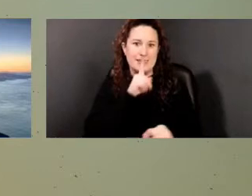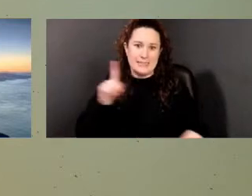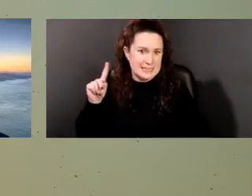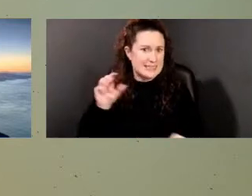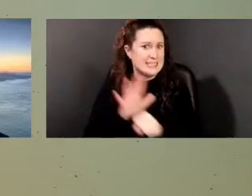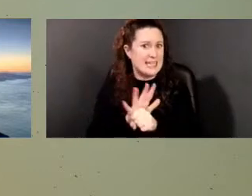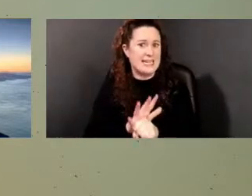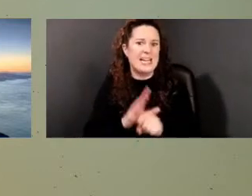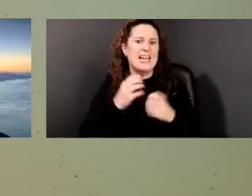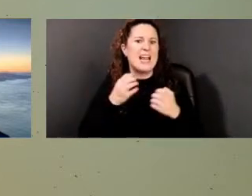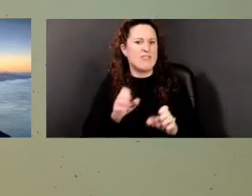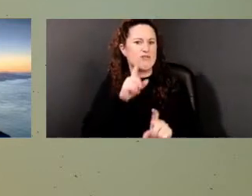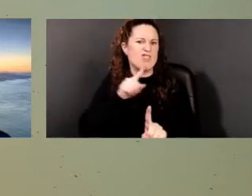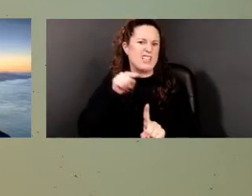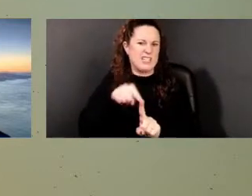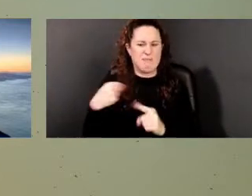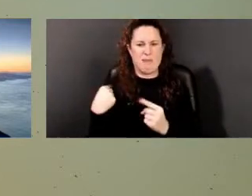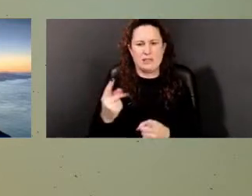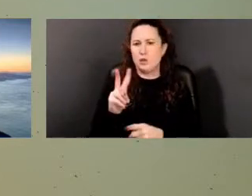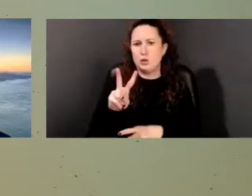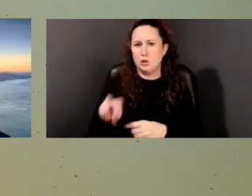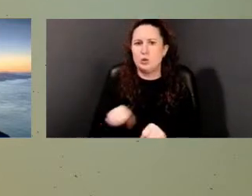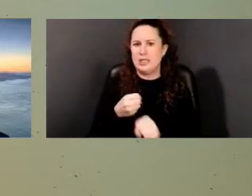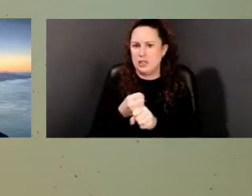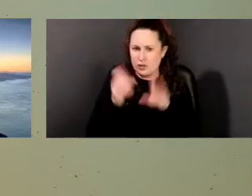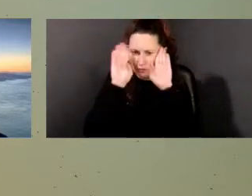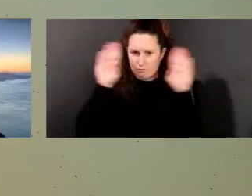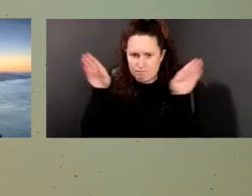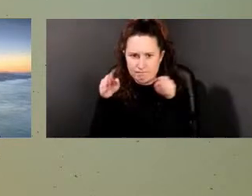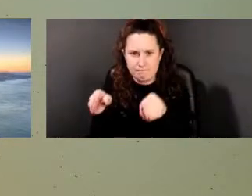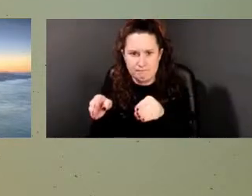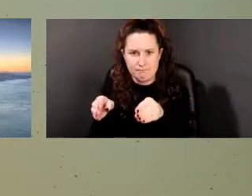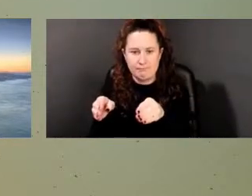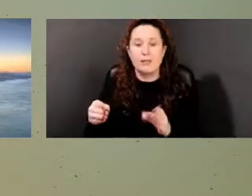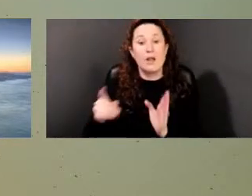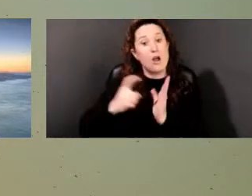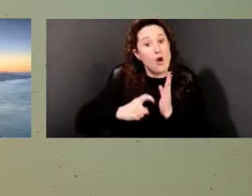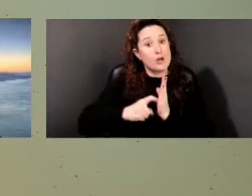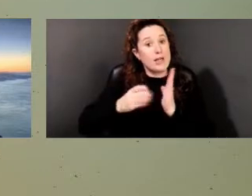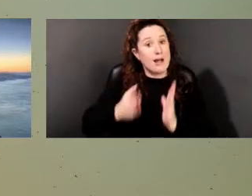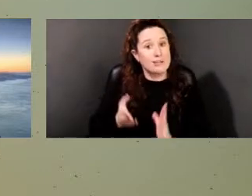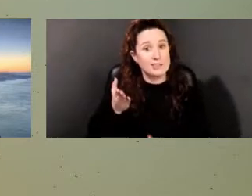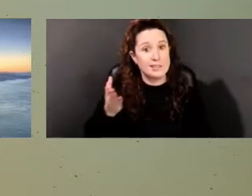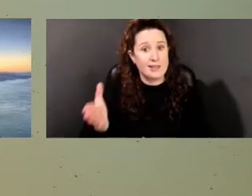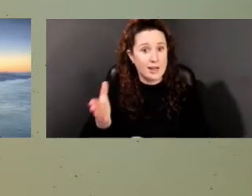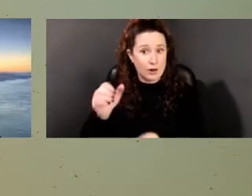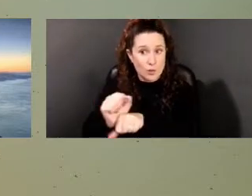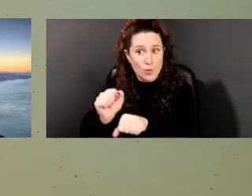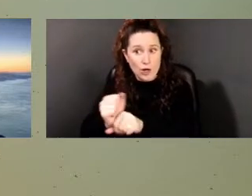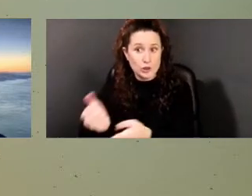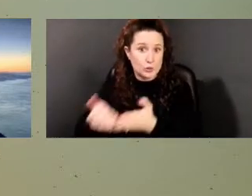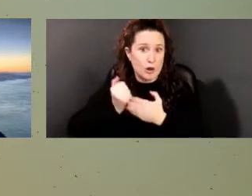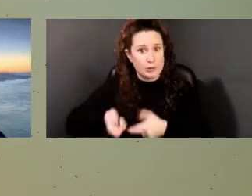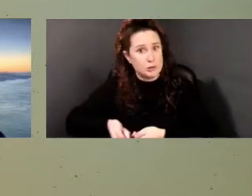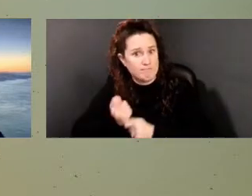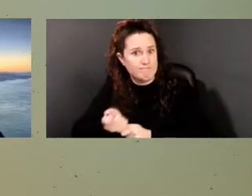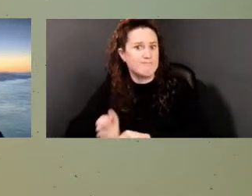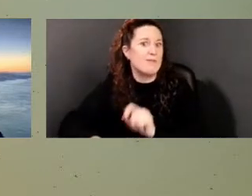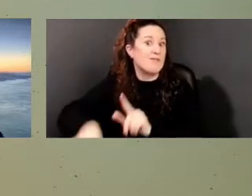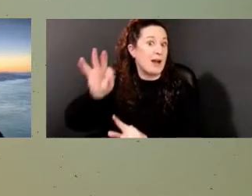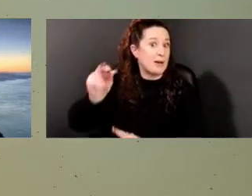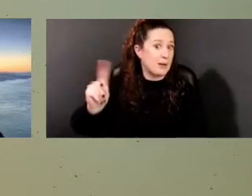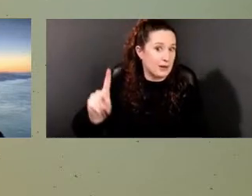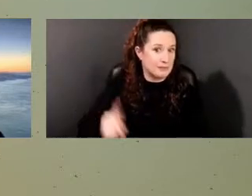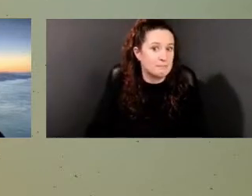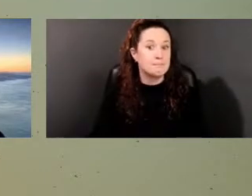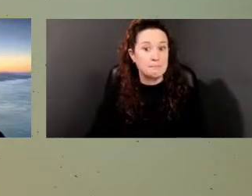years to actually have the archaeologists on site and looking for the burial ground. Very